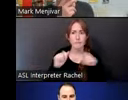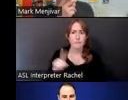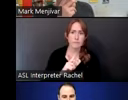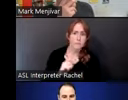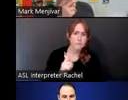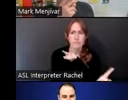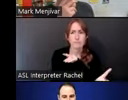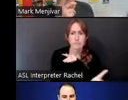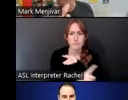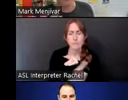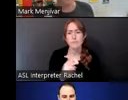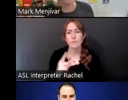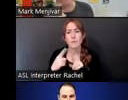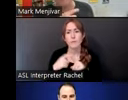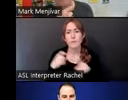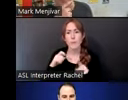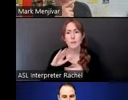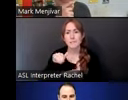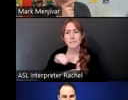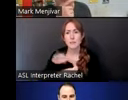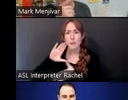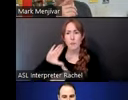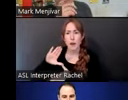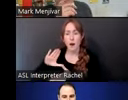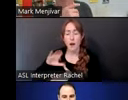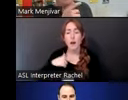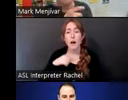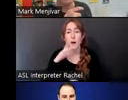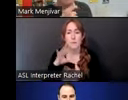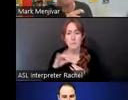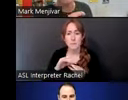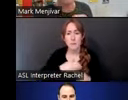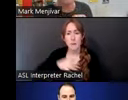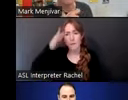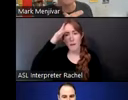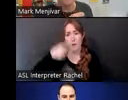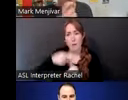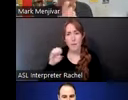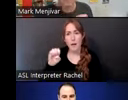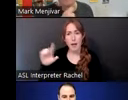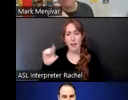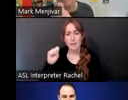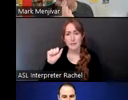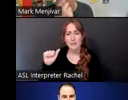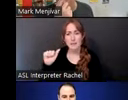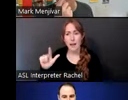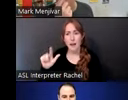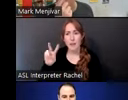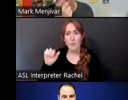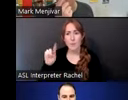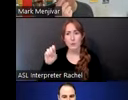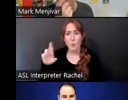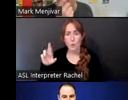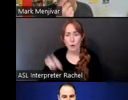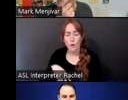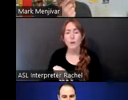from Central America. And I mentioned earlier, my father's from El Salvador. I lived in El Salvador during the Civil War from 88 to the end of 90.